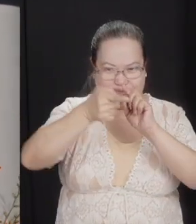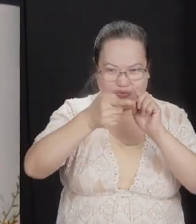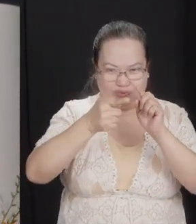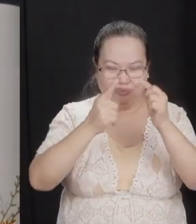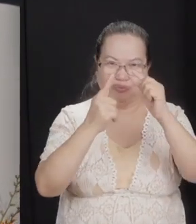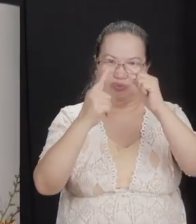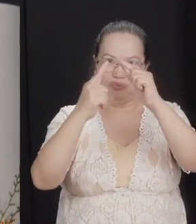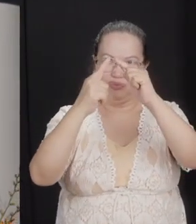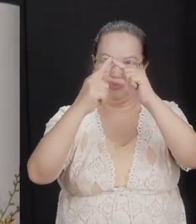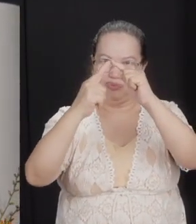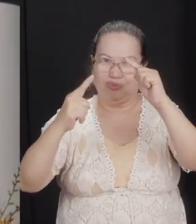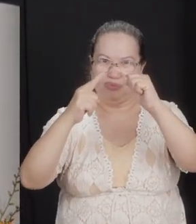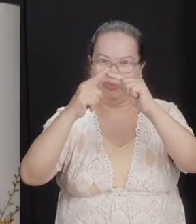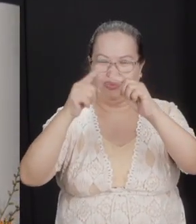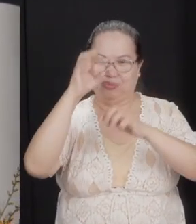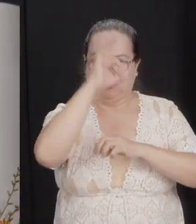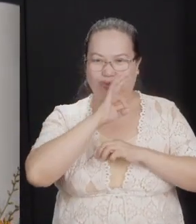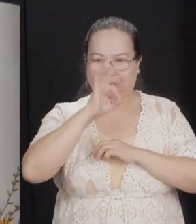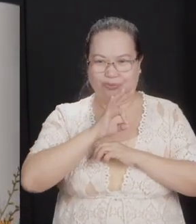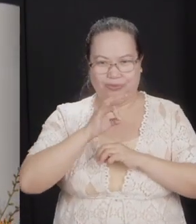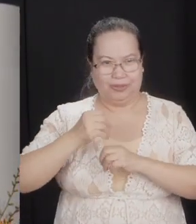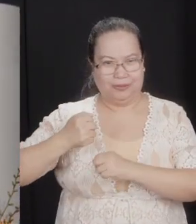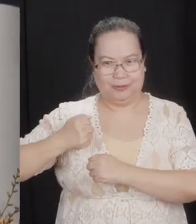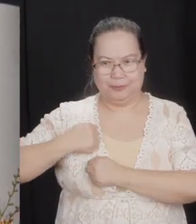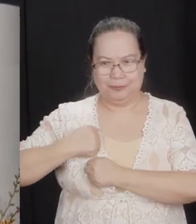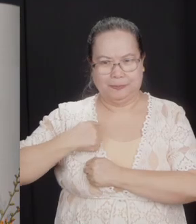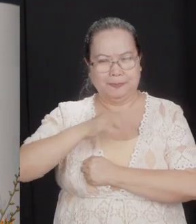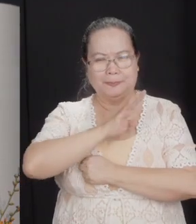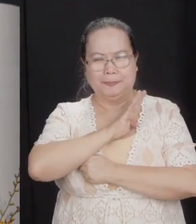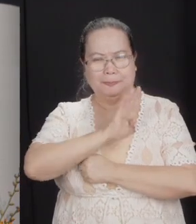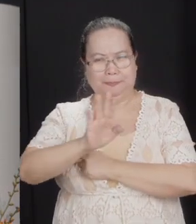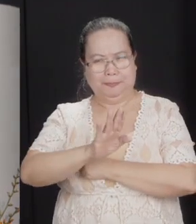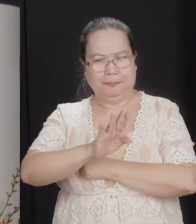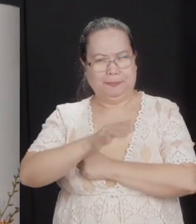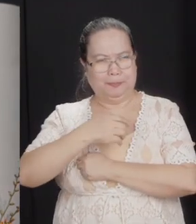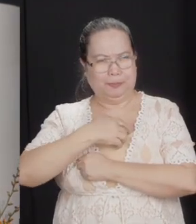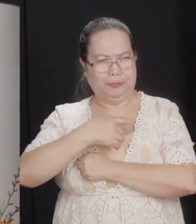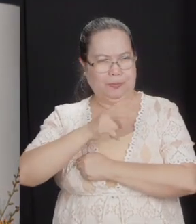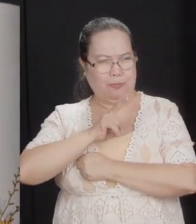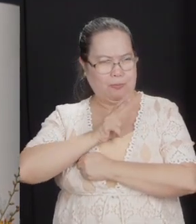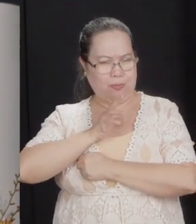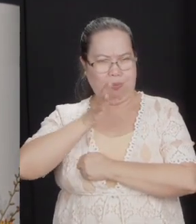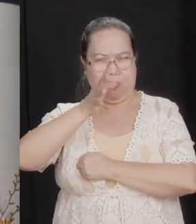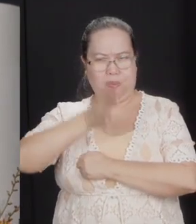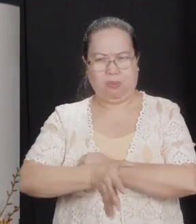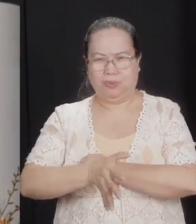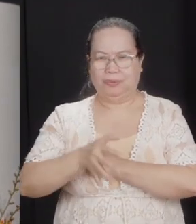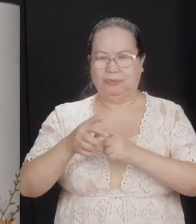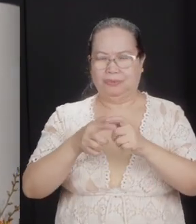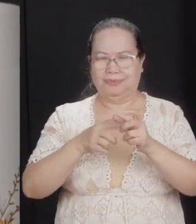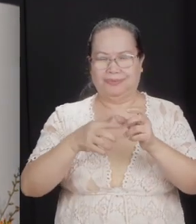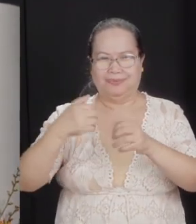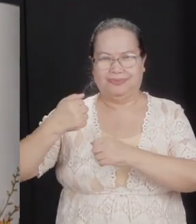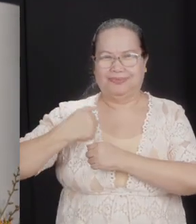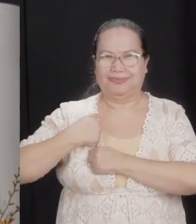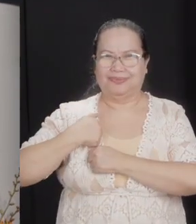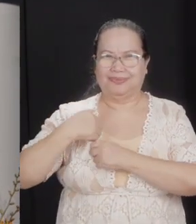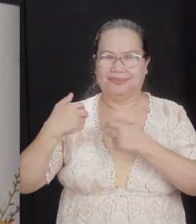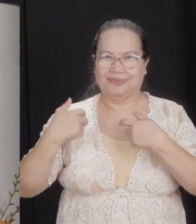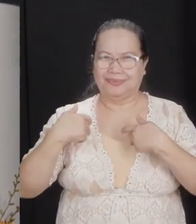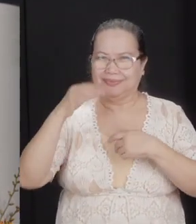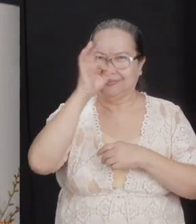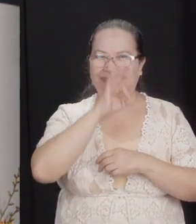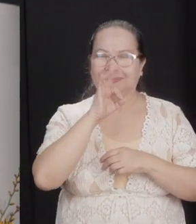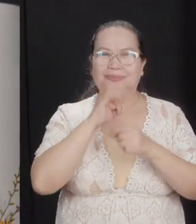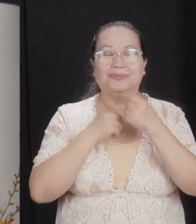always the front liners. These are the elite of the elite among the Israelite soldiers. So they were always in front.